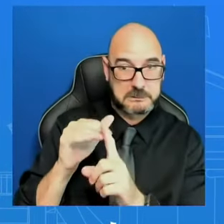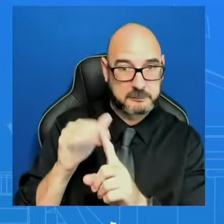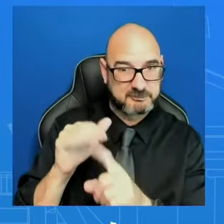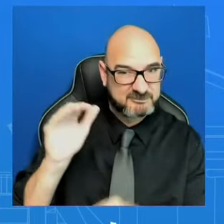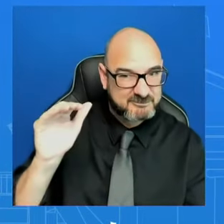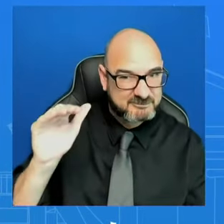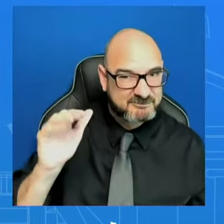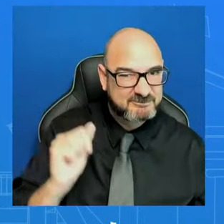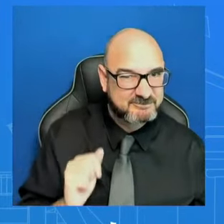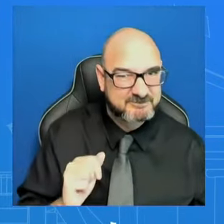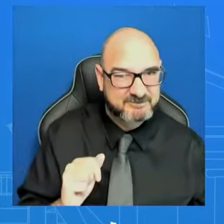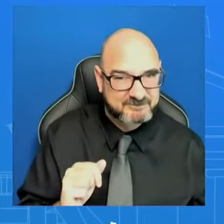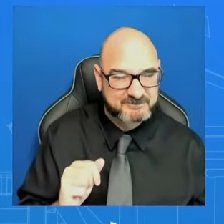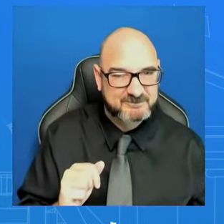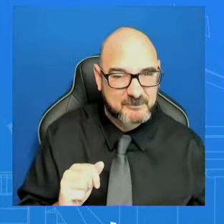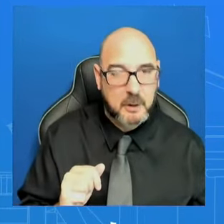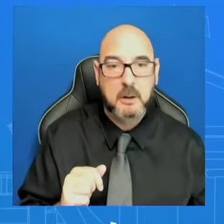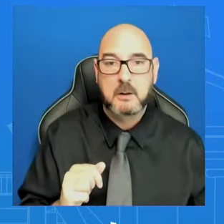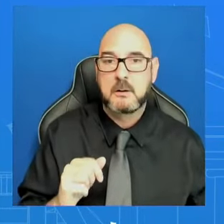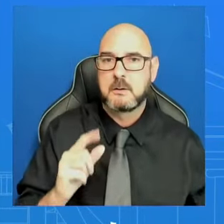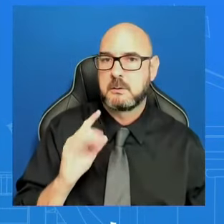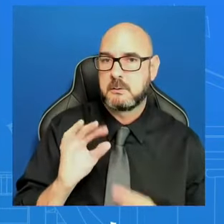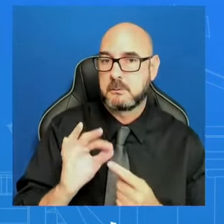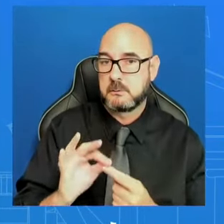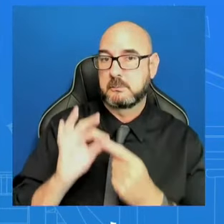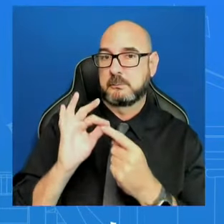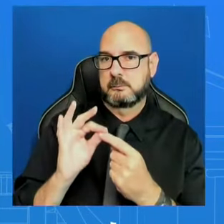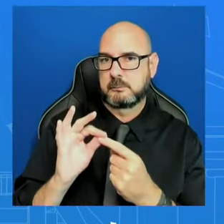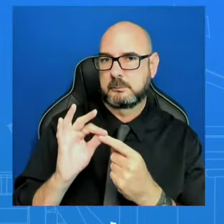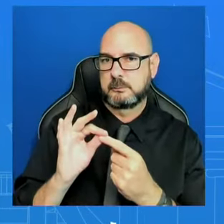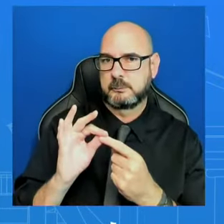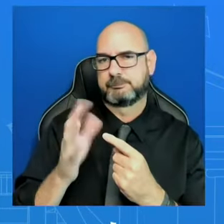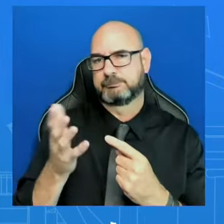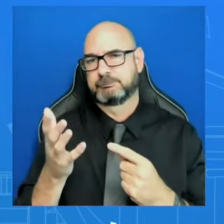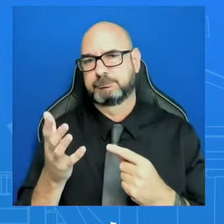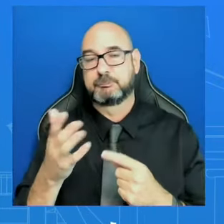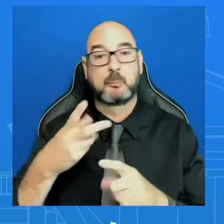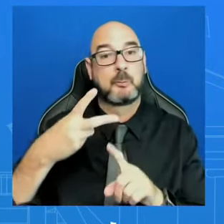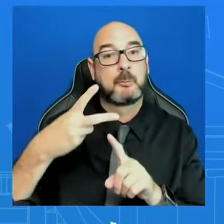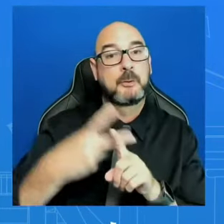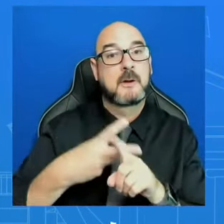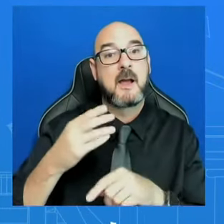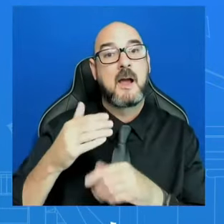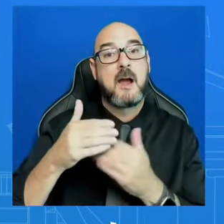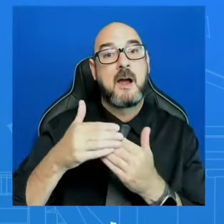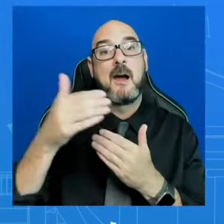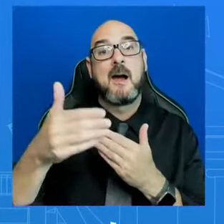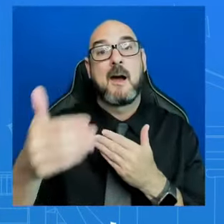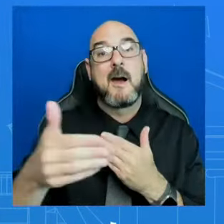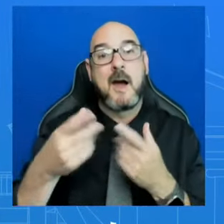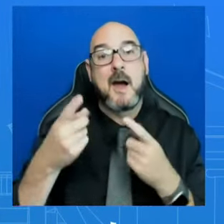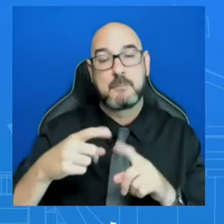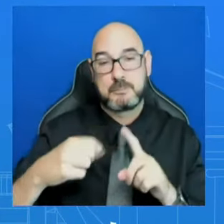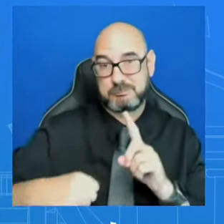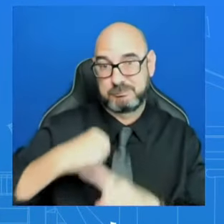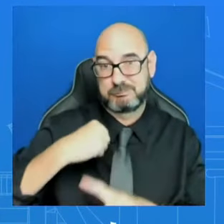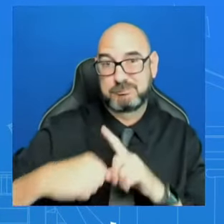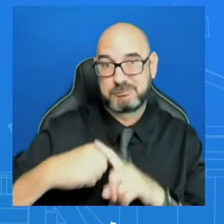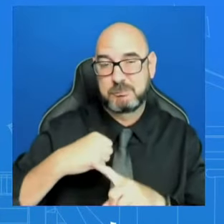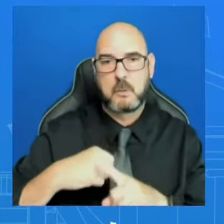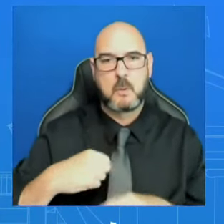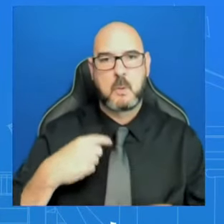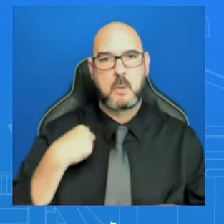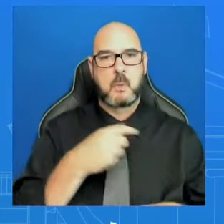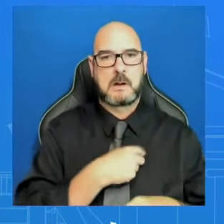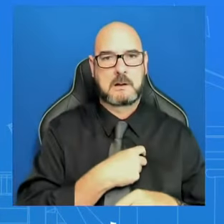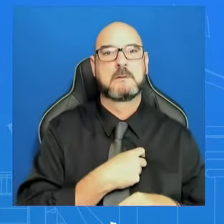of the immediate two months after the attack, we haven't really sent emergency aid and military